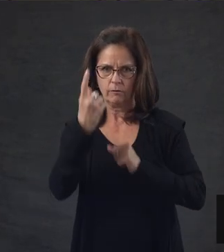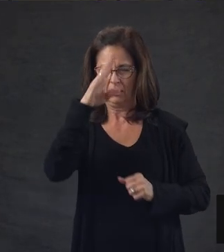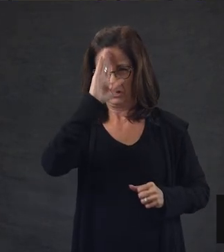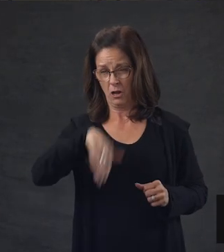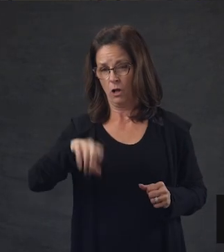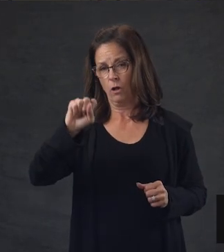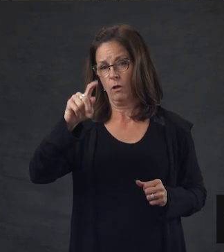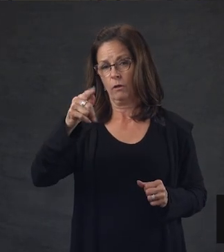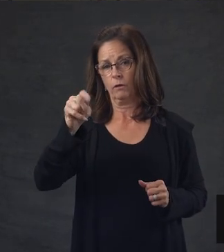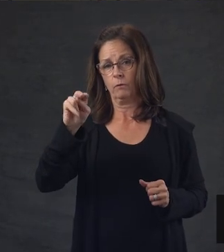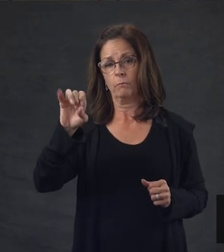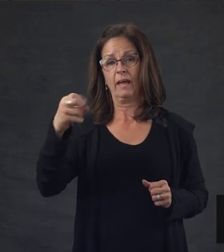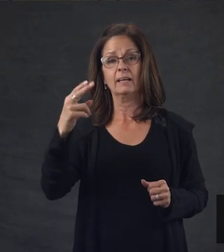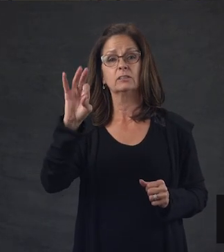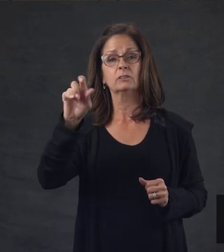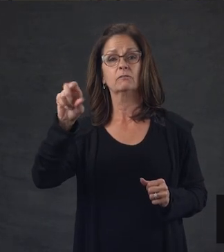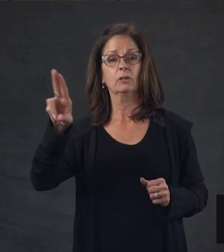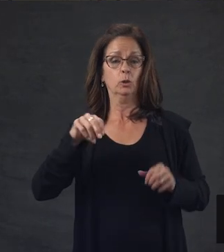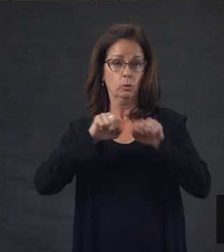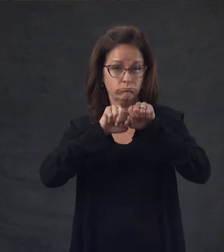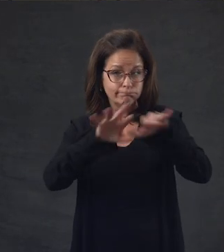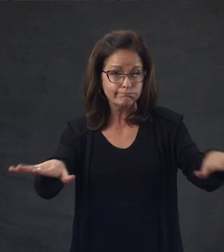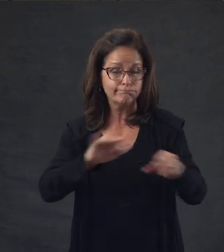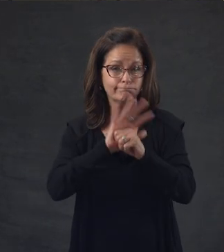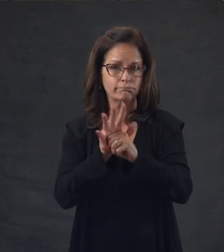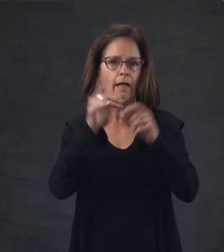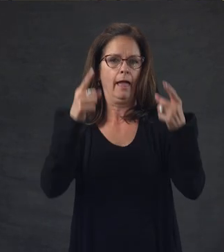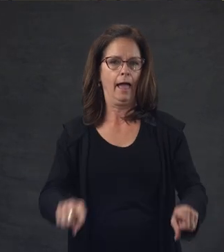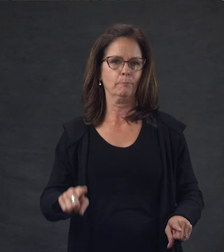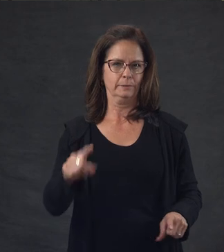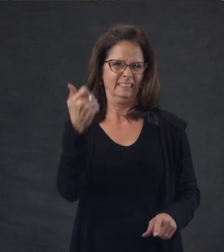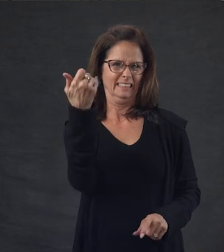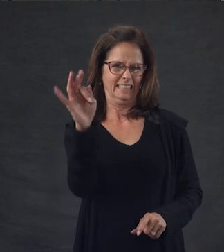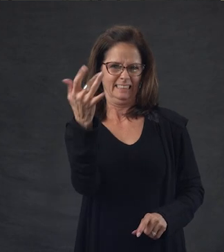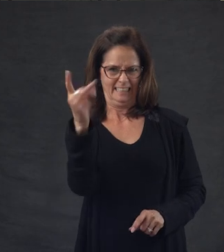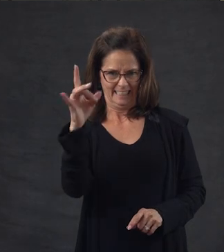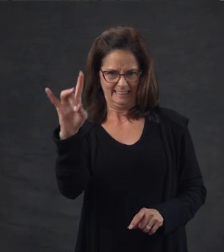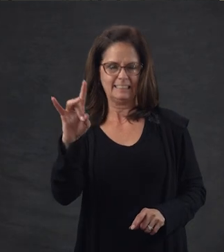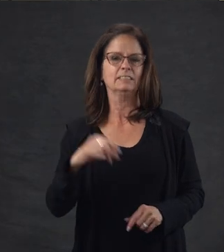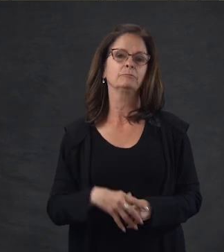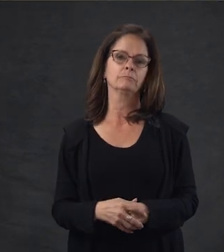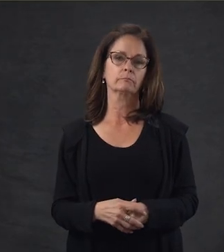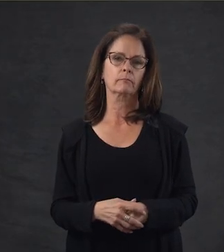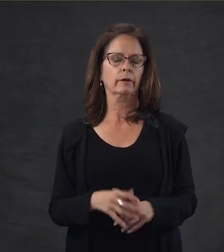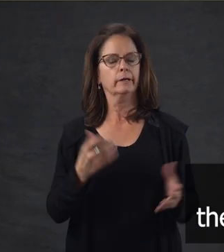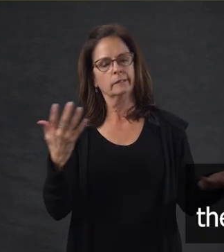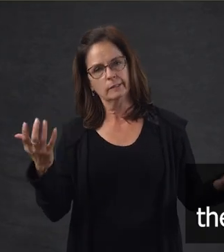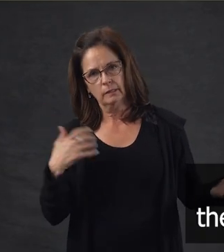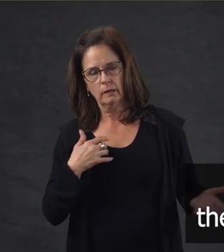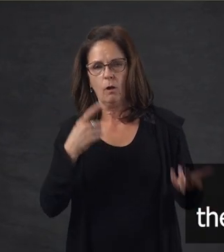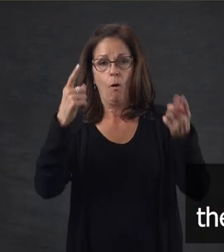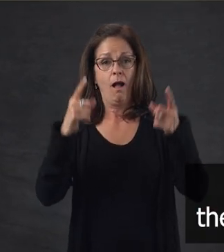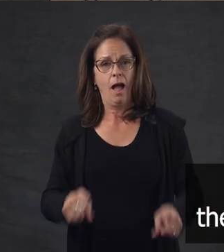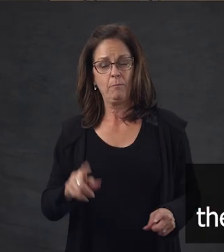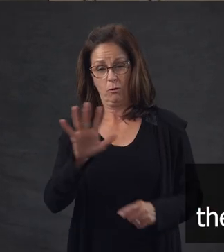protect everyone from the Spanish Flu pandemic, which began in 1918. Panoramic Photo, CSDB Campus. However, around